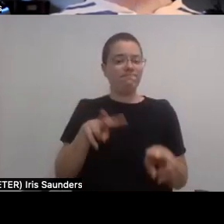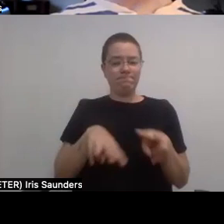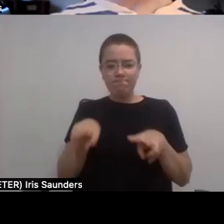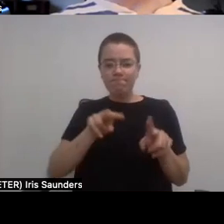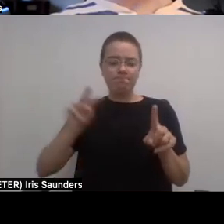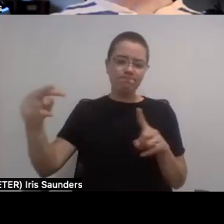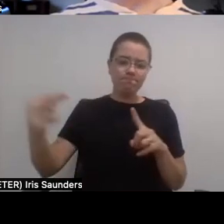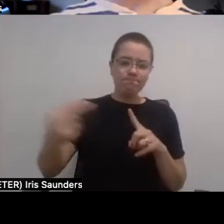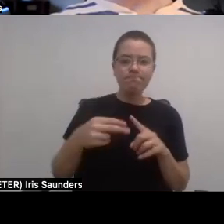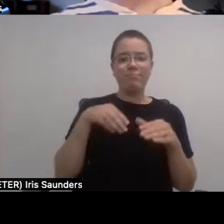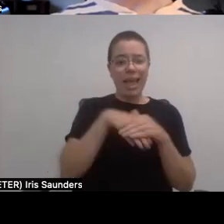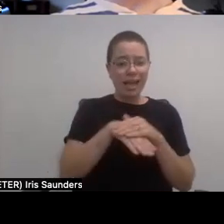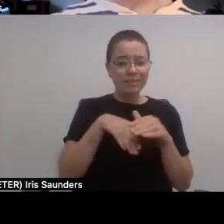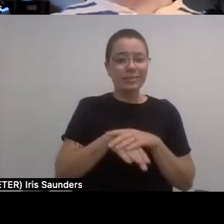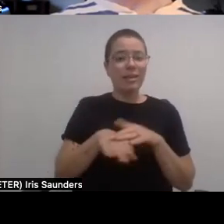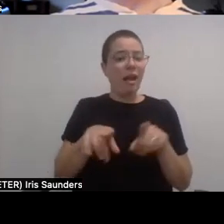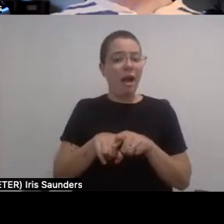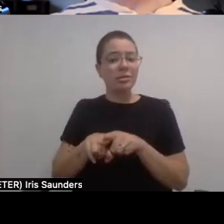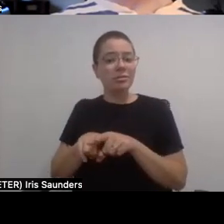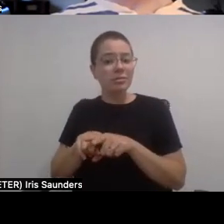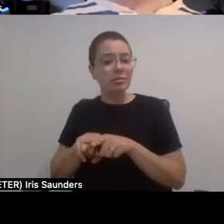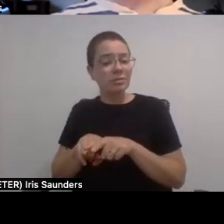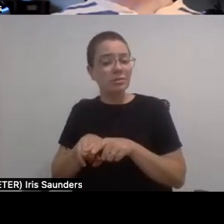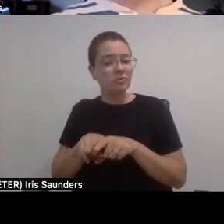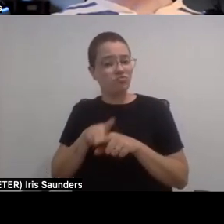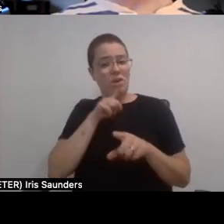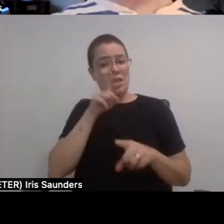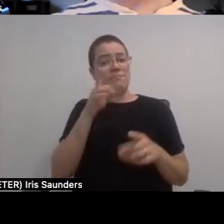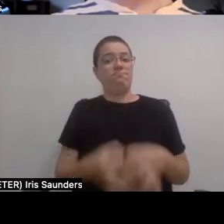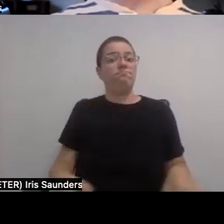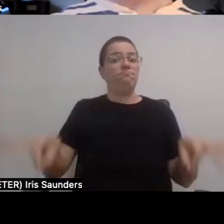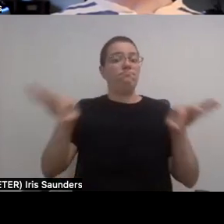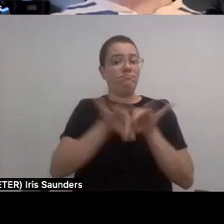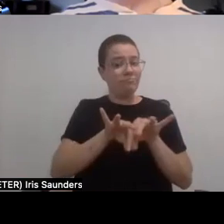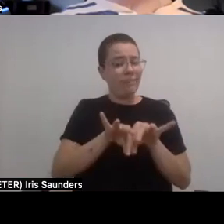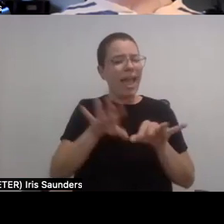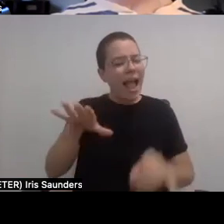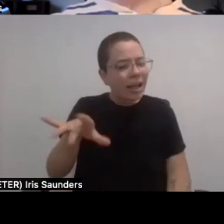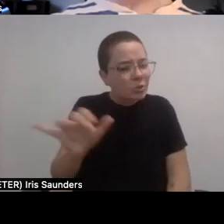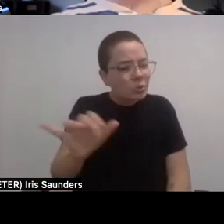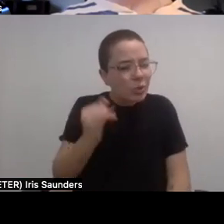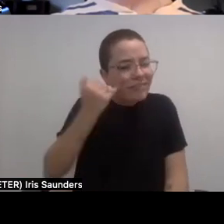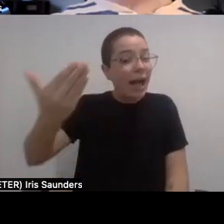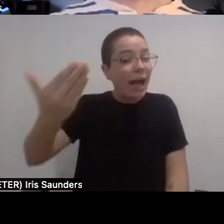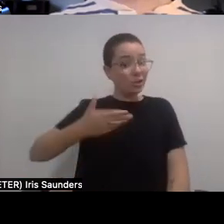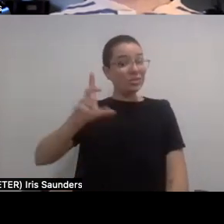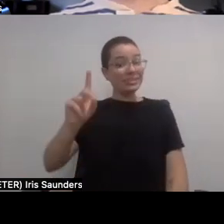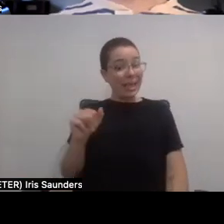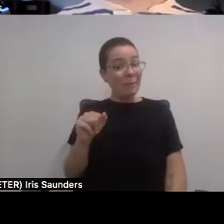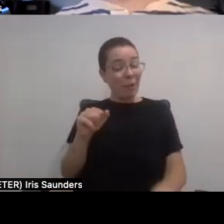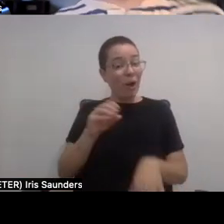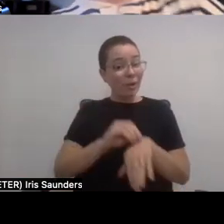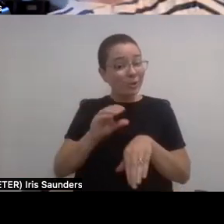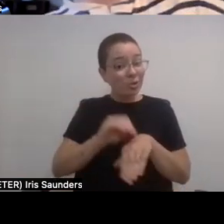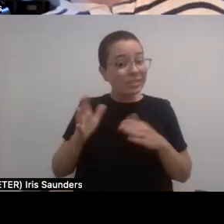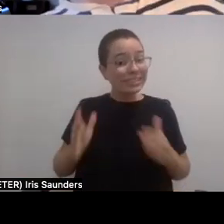as the essential parts that they are. And I feel like if they hire disabled consultants, they'll get there quicker. So